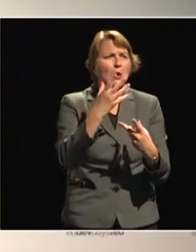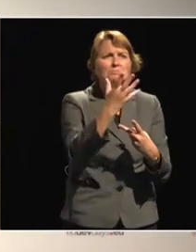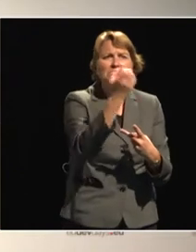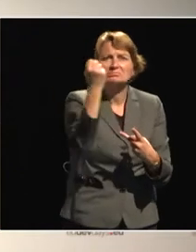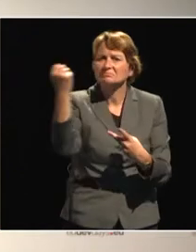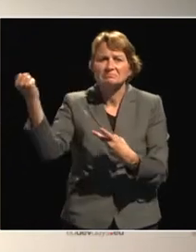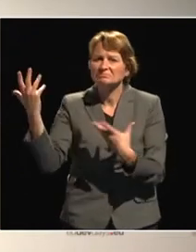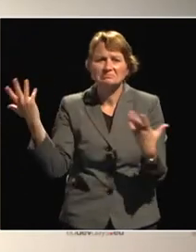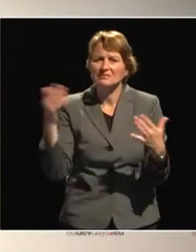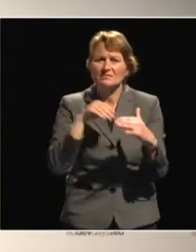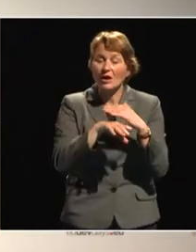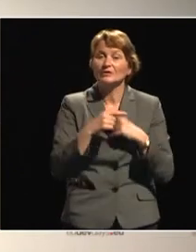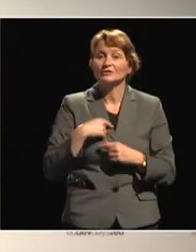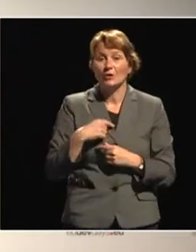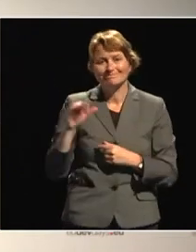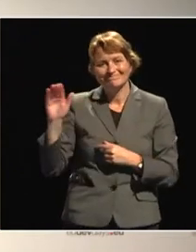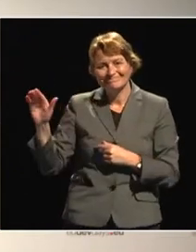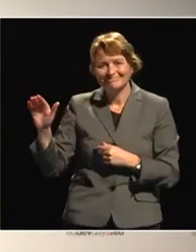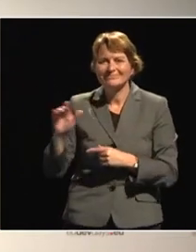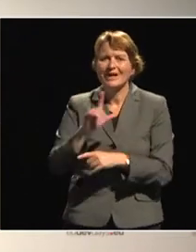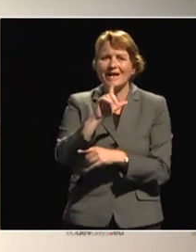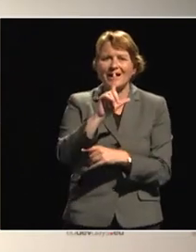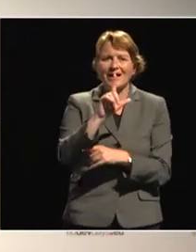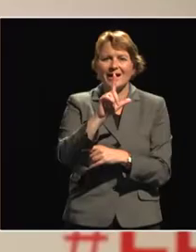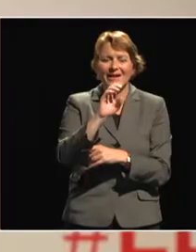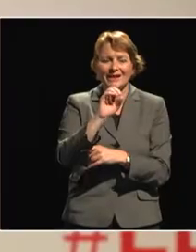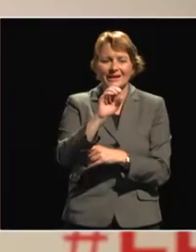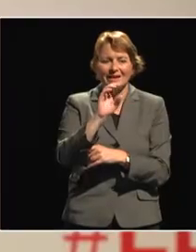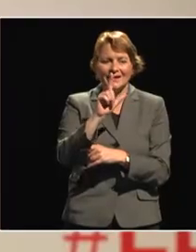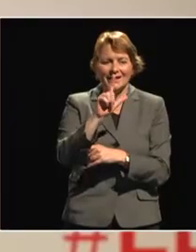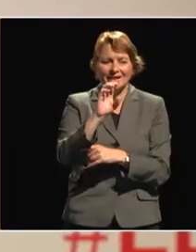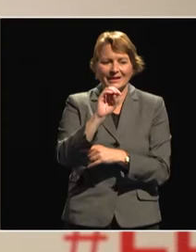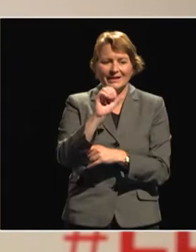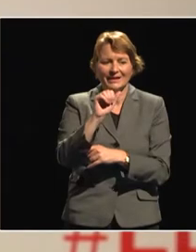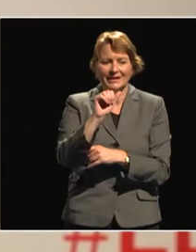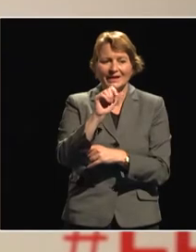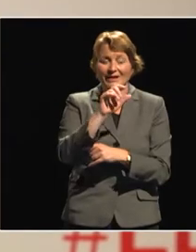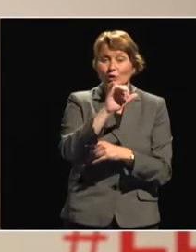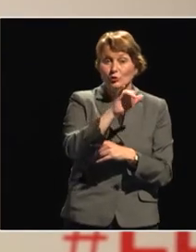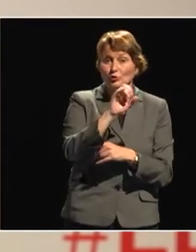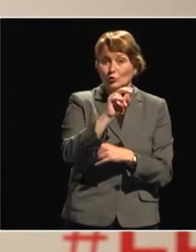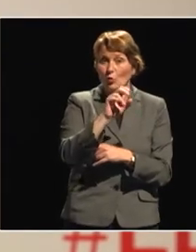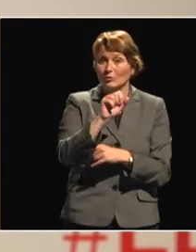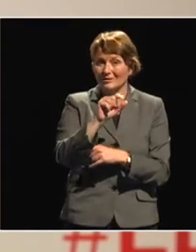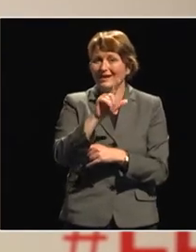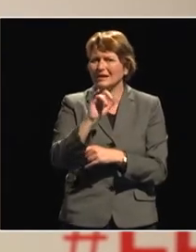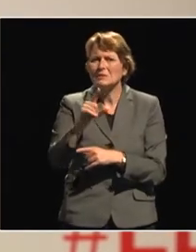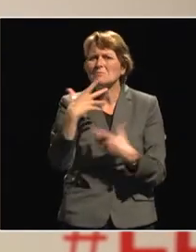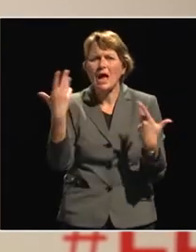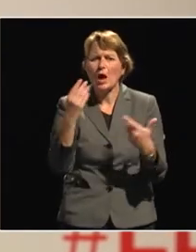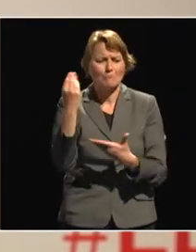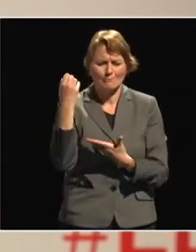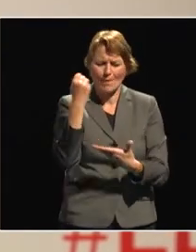Li Yong, may I ask you, how do you think or how can you imagine access to finance being